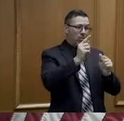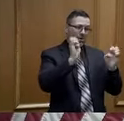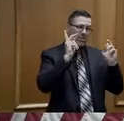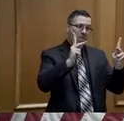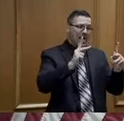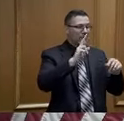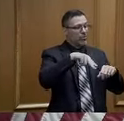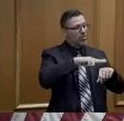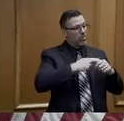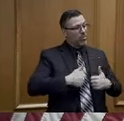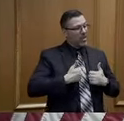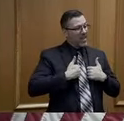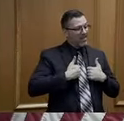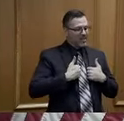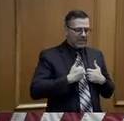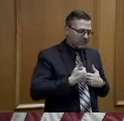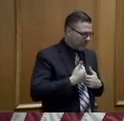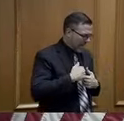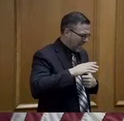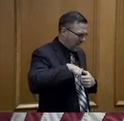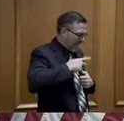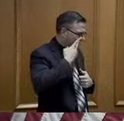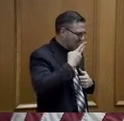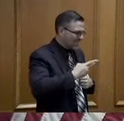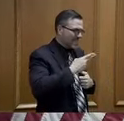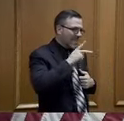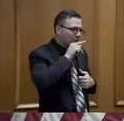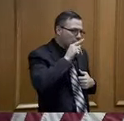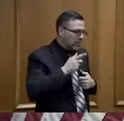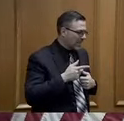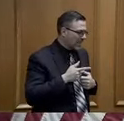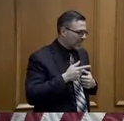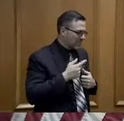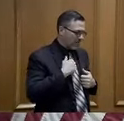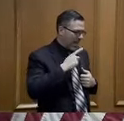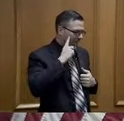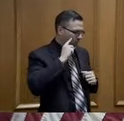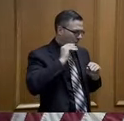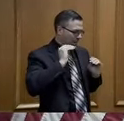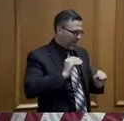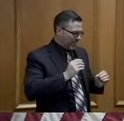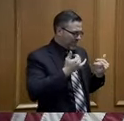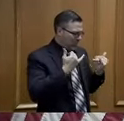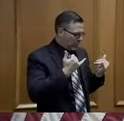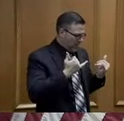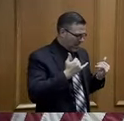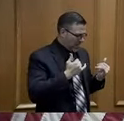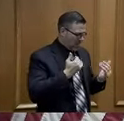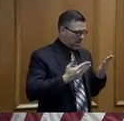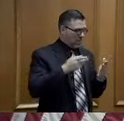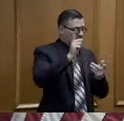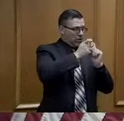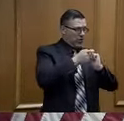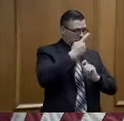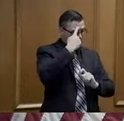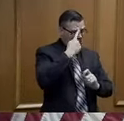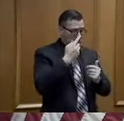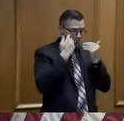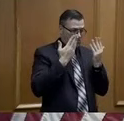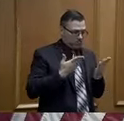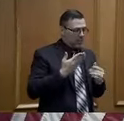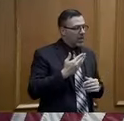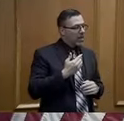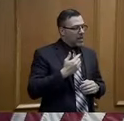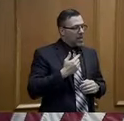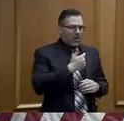really haven't evaluated that idea. I haven't heard of that idea today, if it's changed from something earlier. But we have